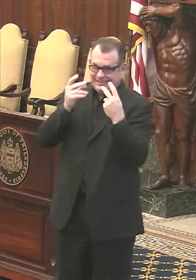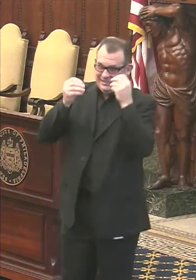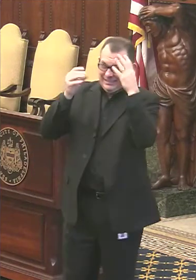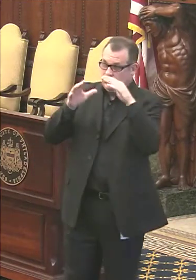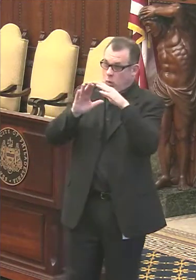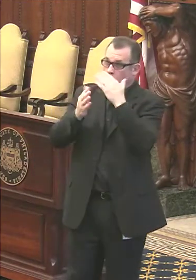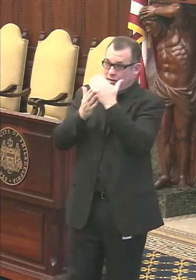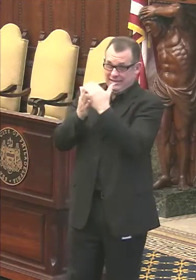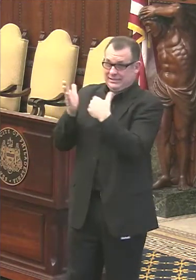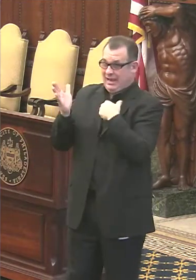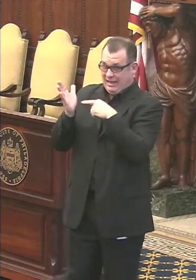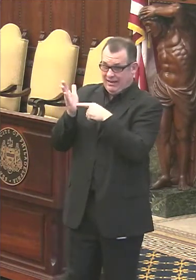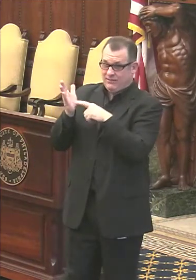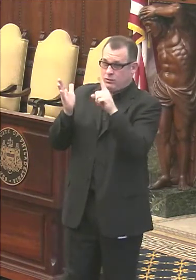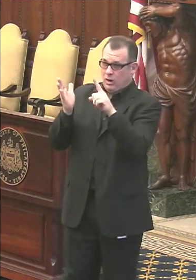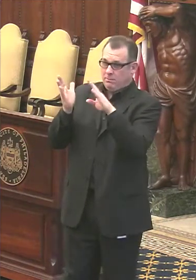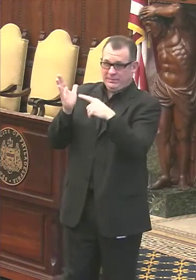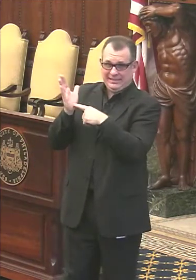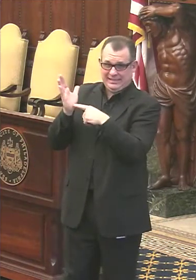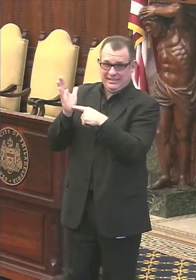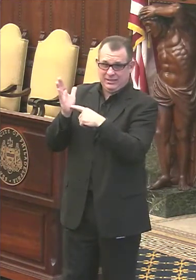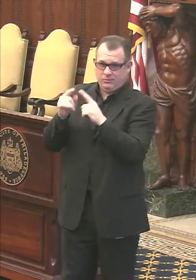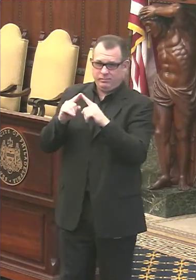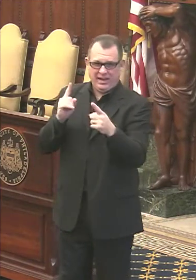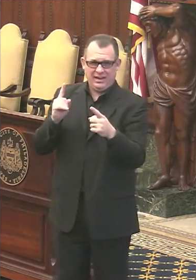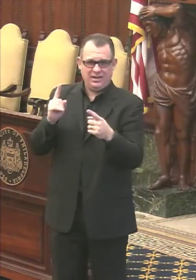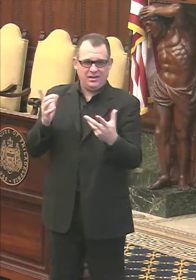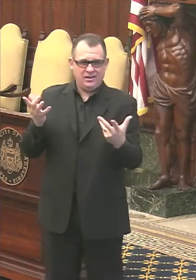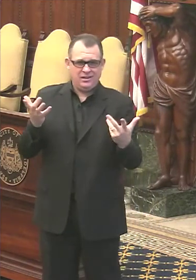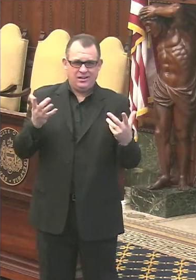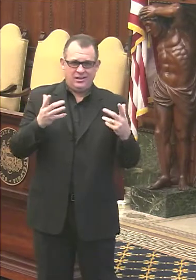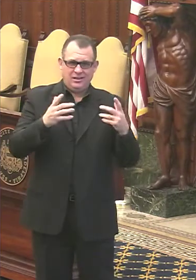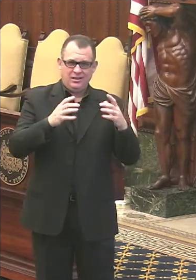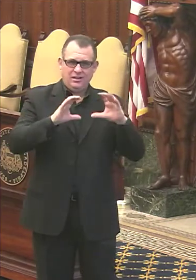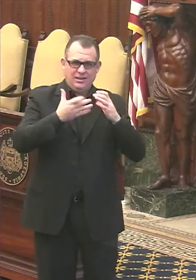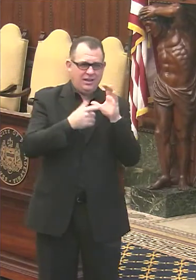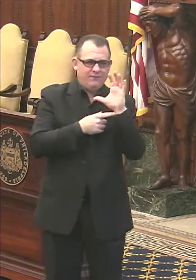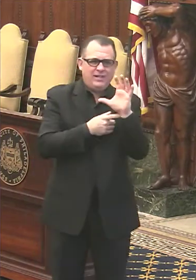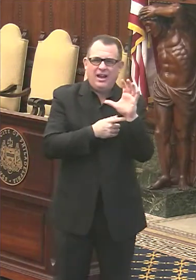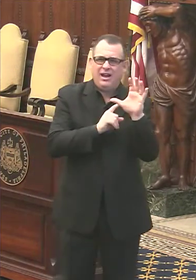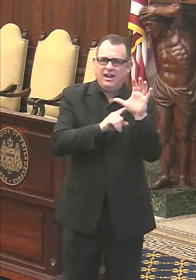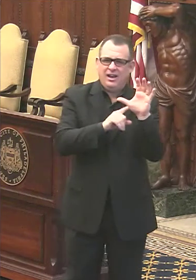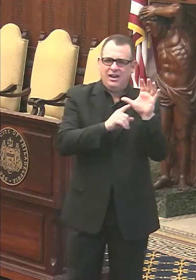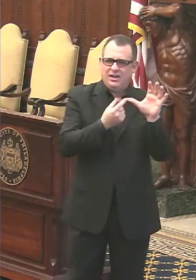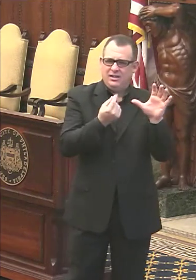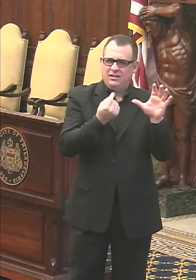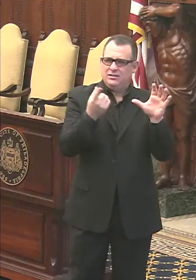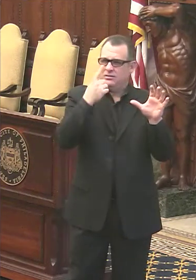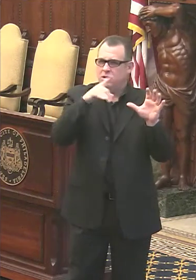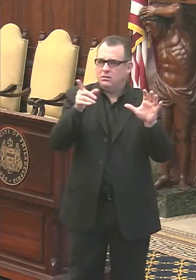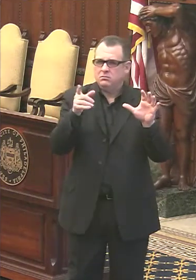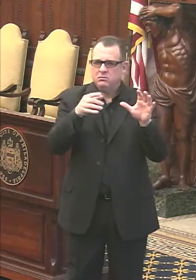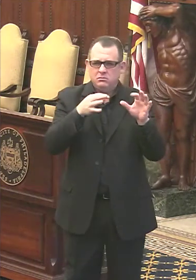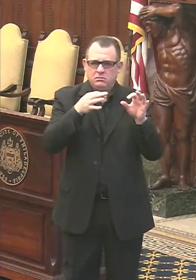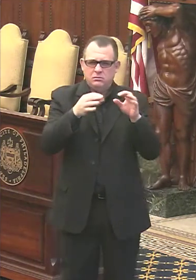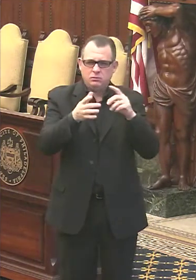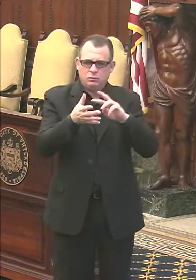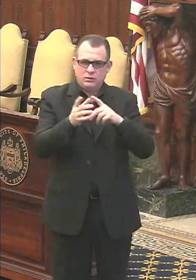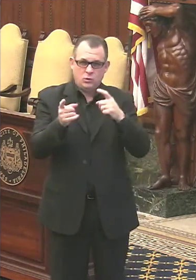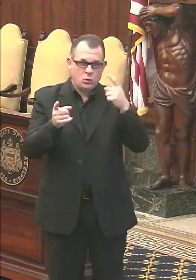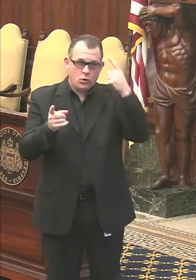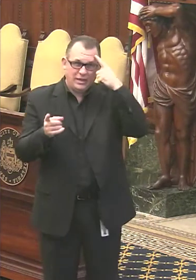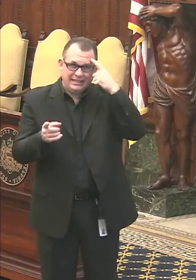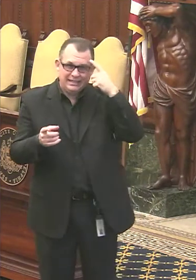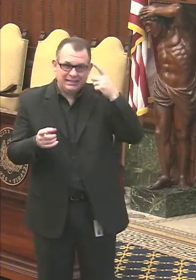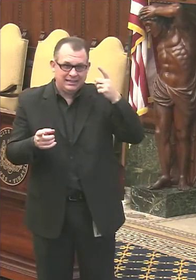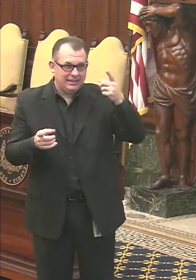one B, but there's a number five next to their listing. So can you give a realistic time on when you think your office will be notifying the